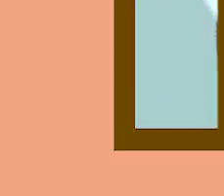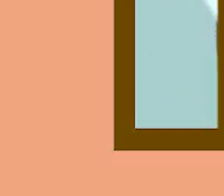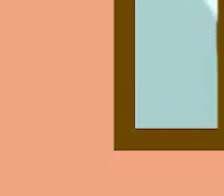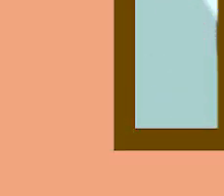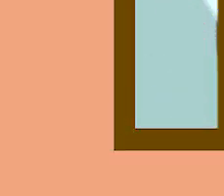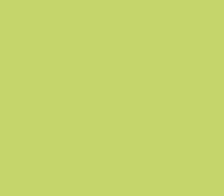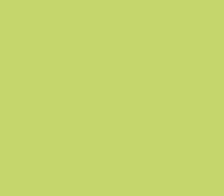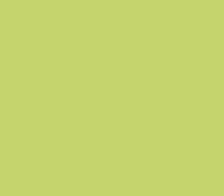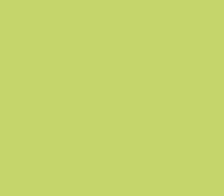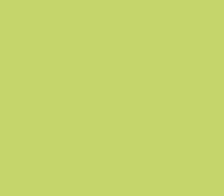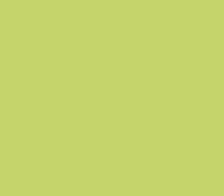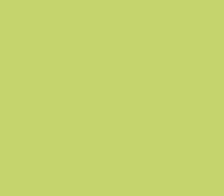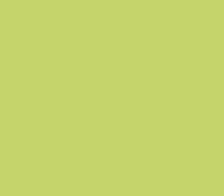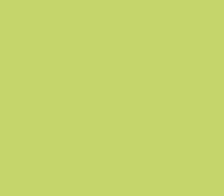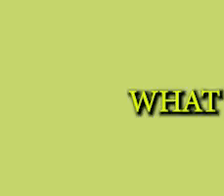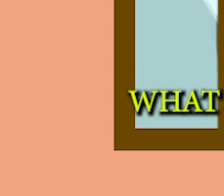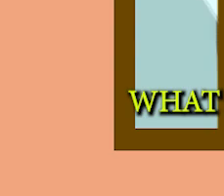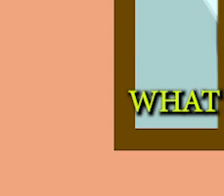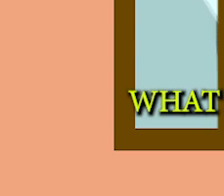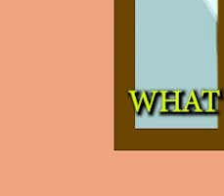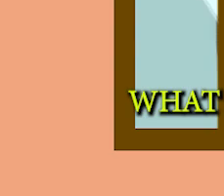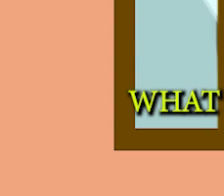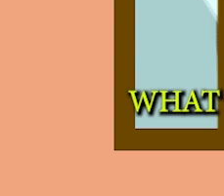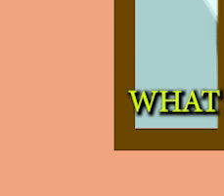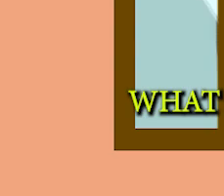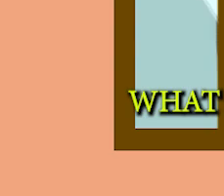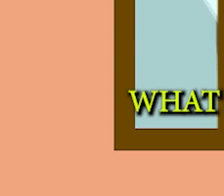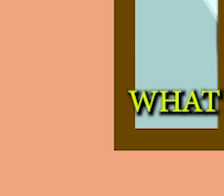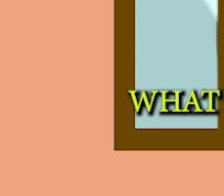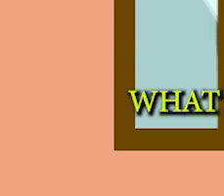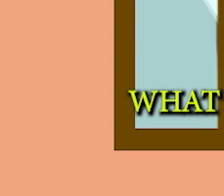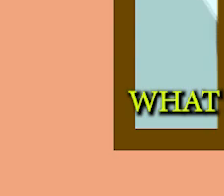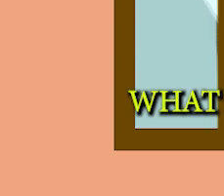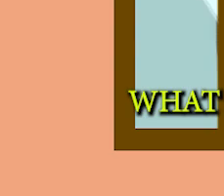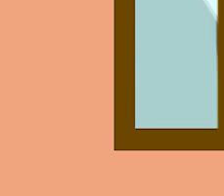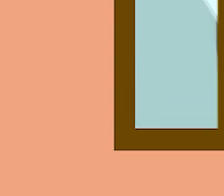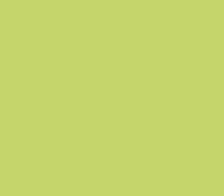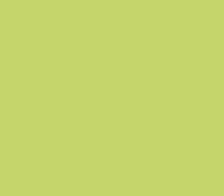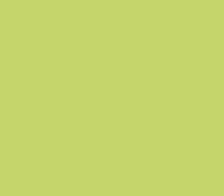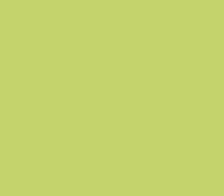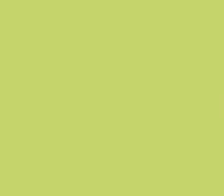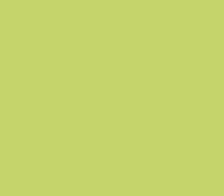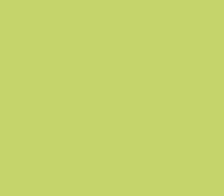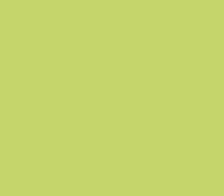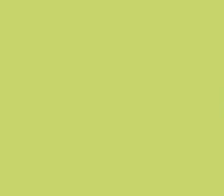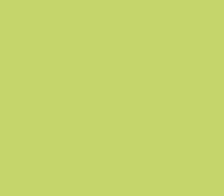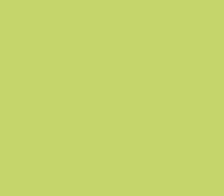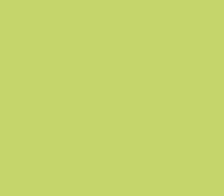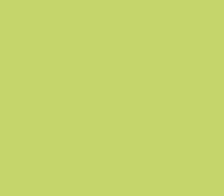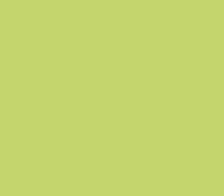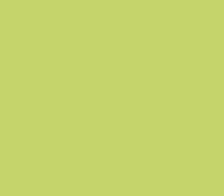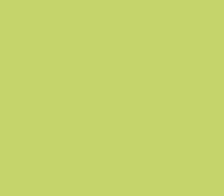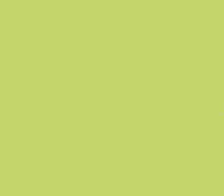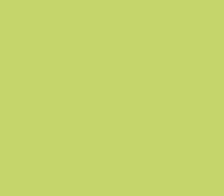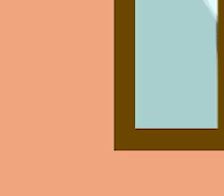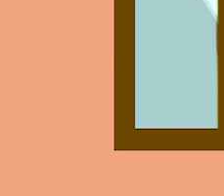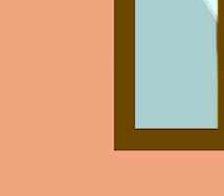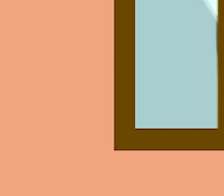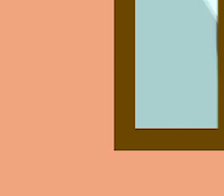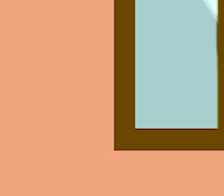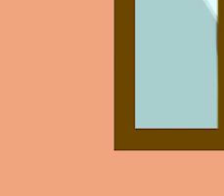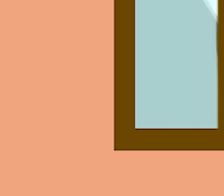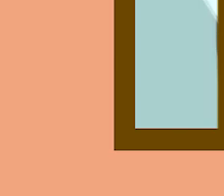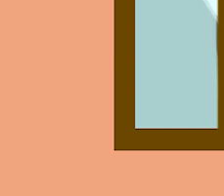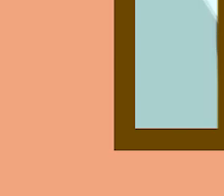Morning, neighbor! Morning! What a sunny day, huh? We should do something! How about going to the beach? Sounds